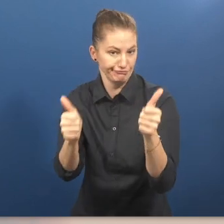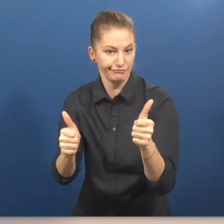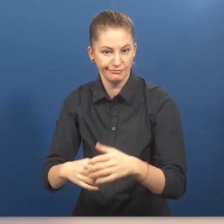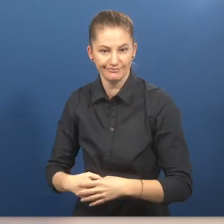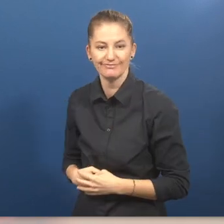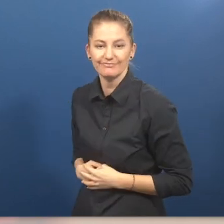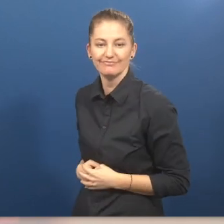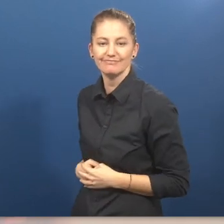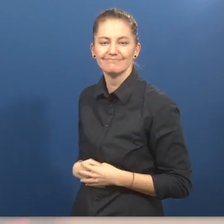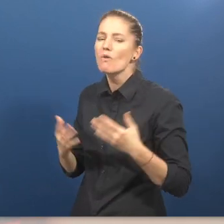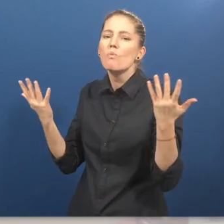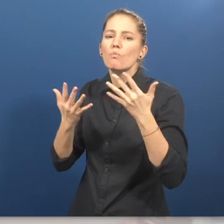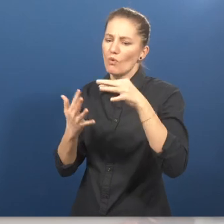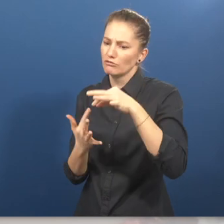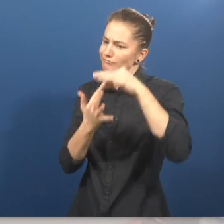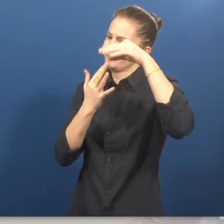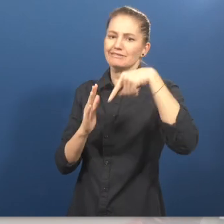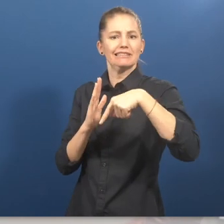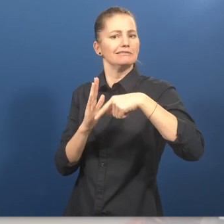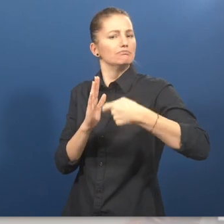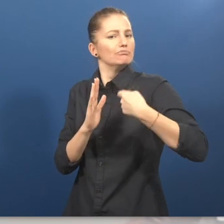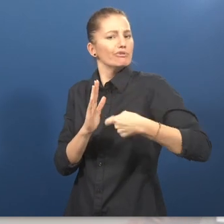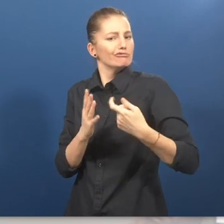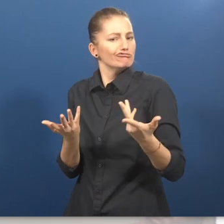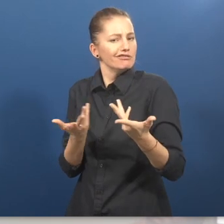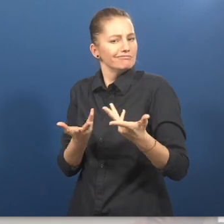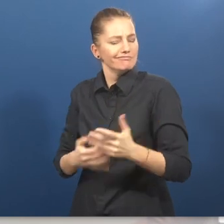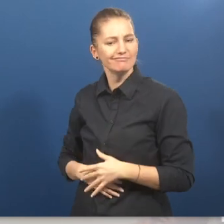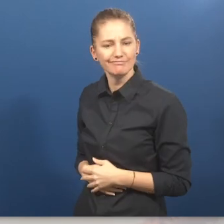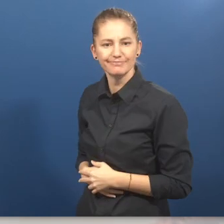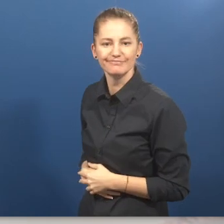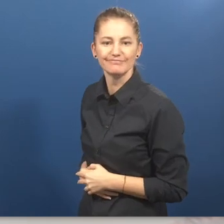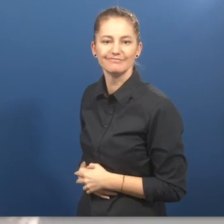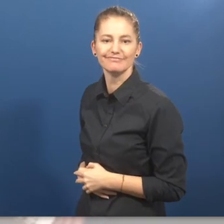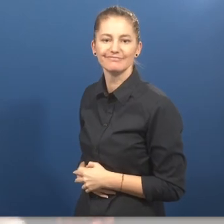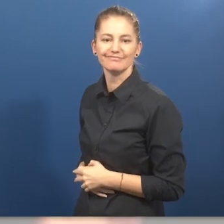What is unique and innovative about Make 12.4% Work?